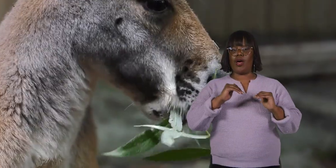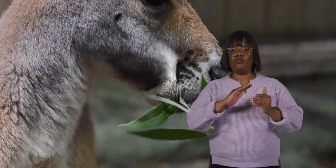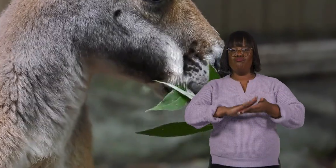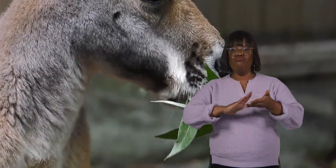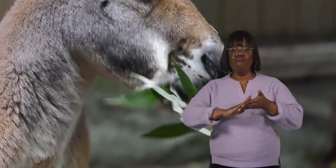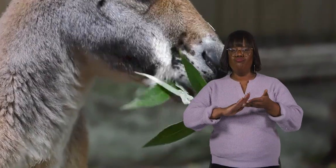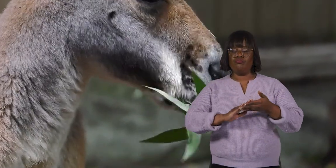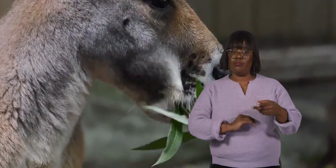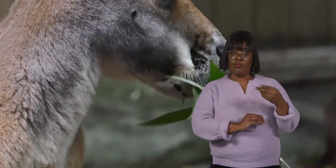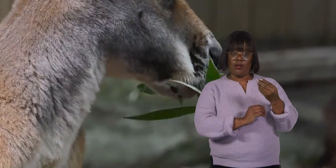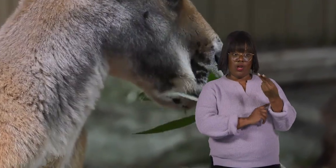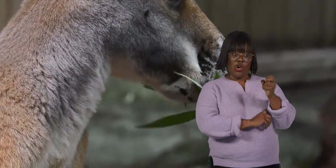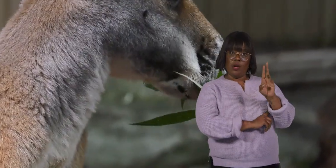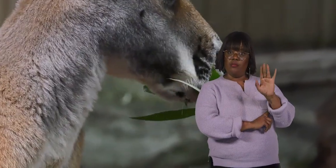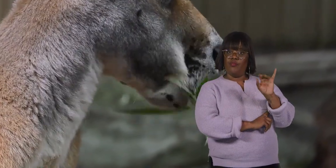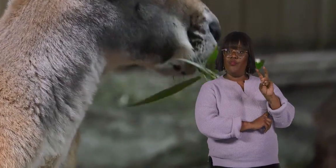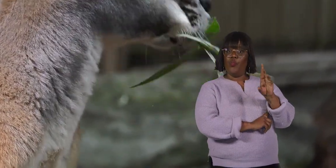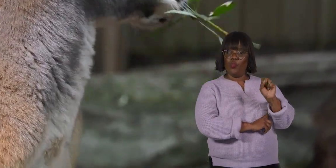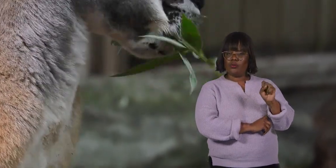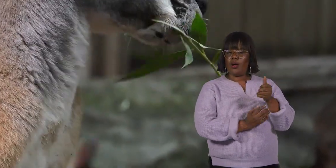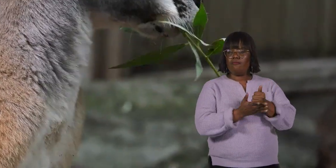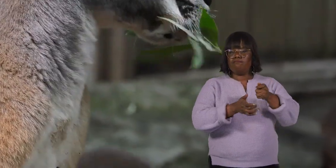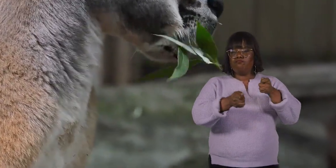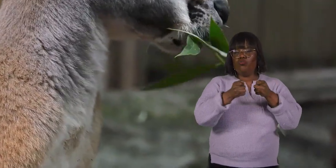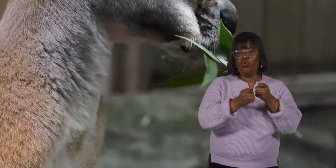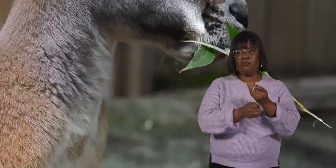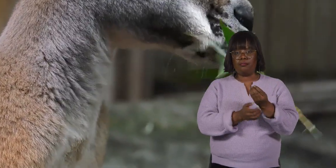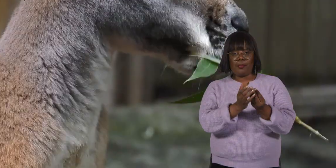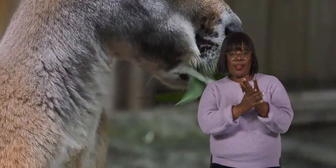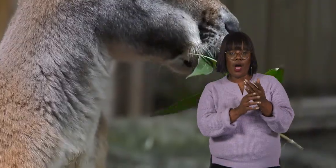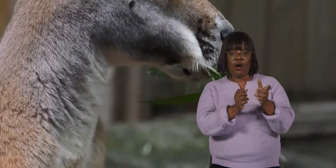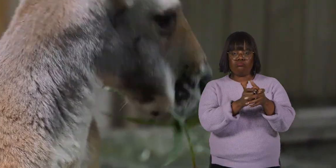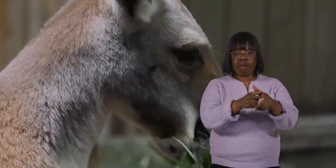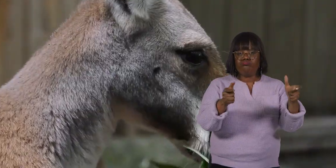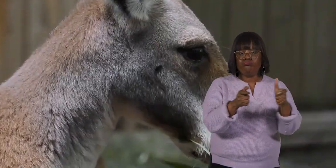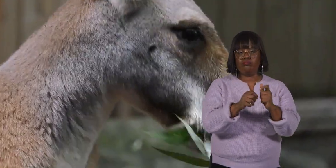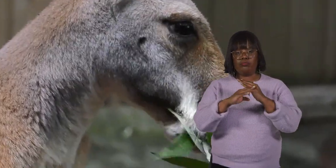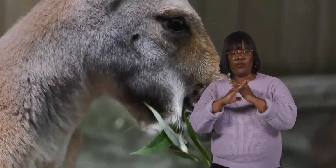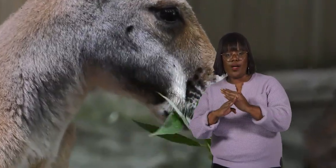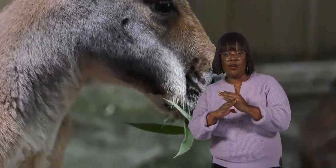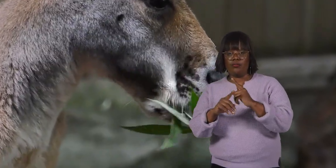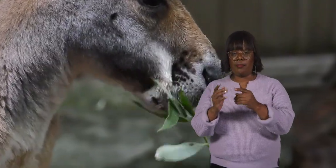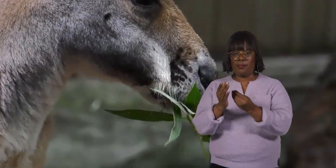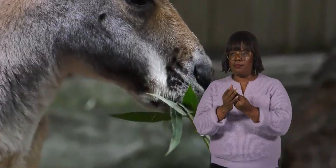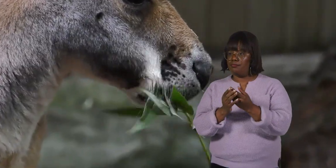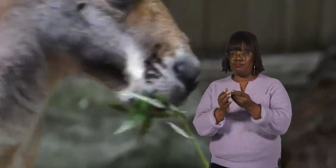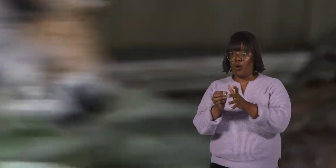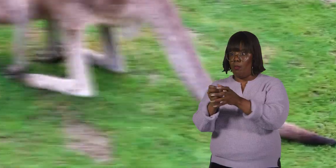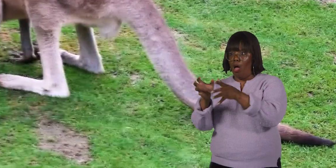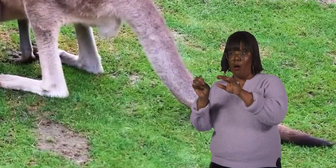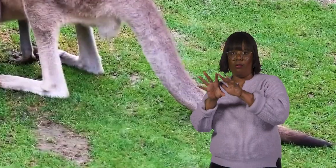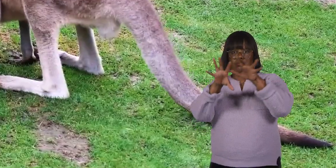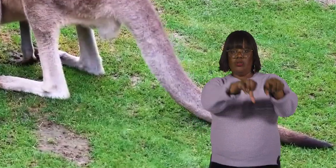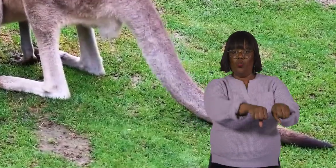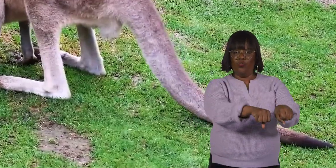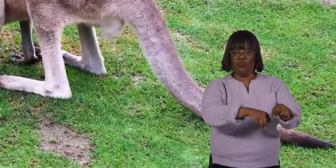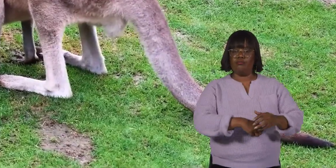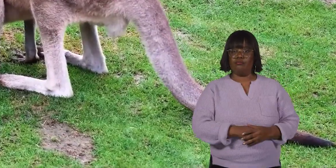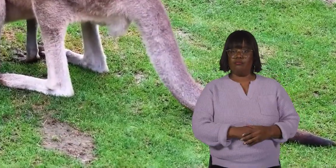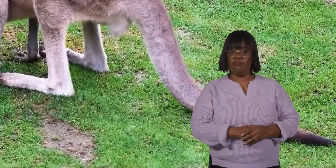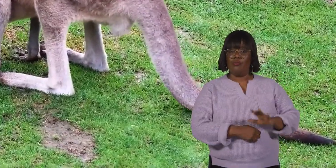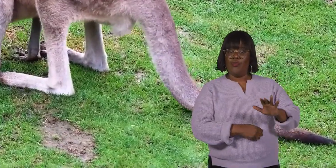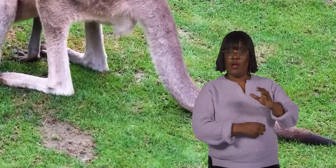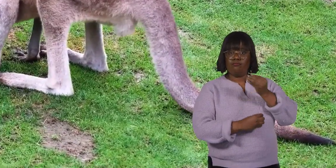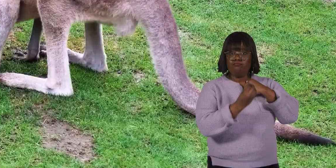As herbivores, they help control plant growth and prevent any one type of plant from taking over an area. This grazing